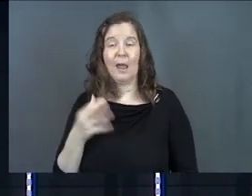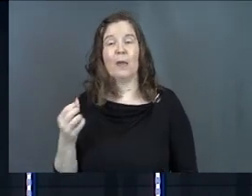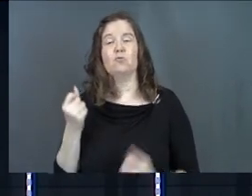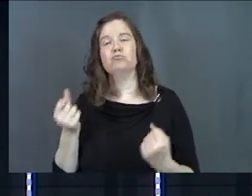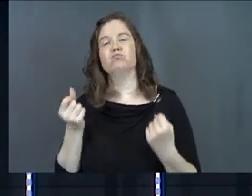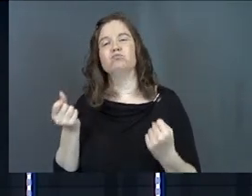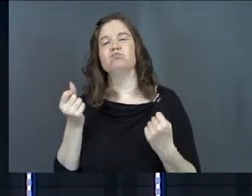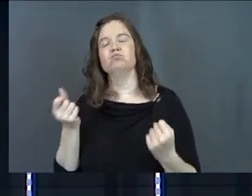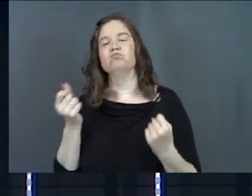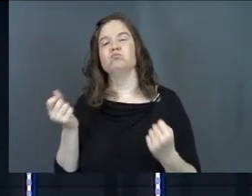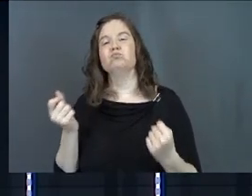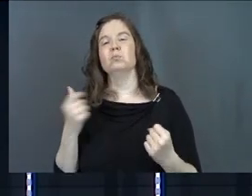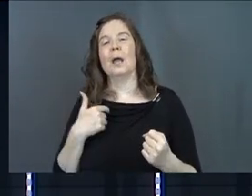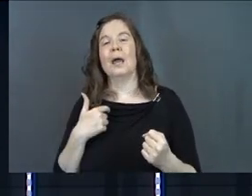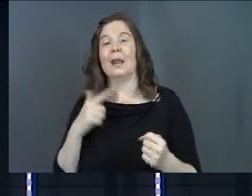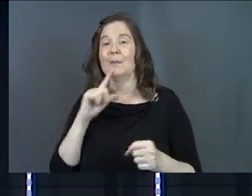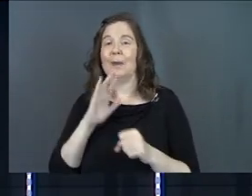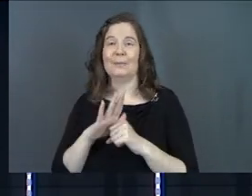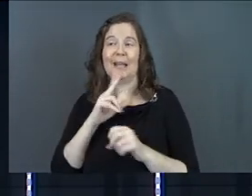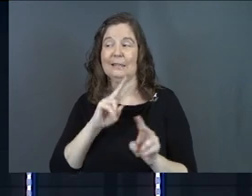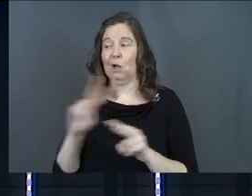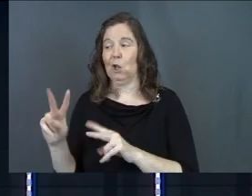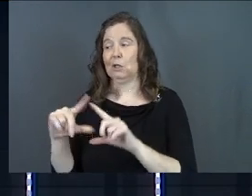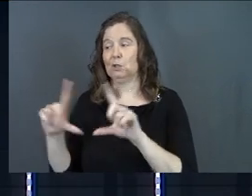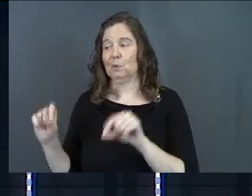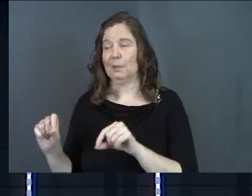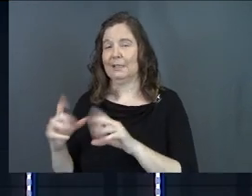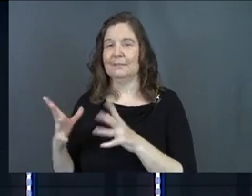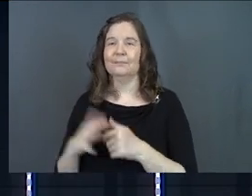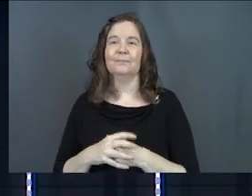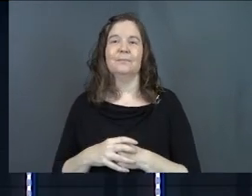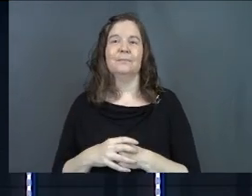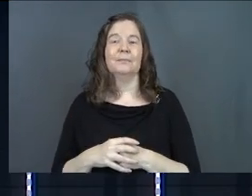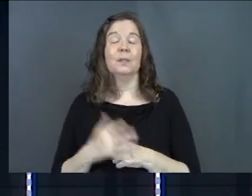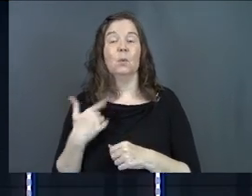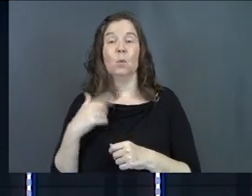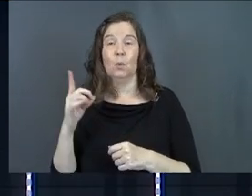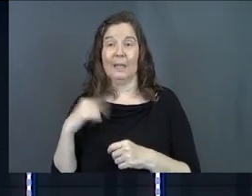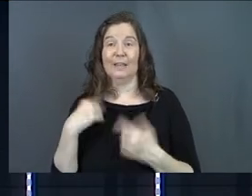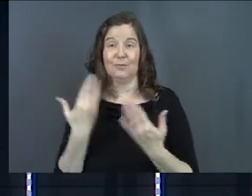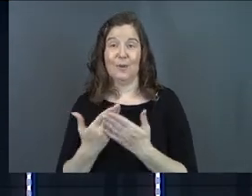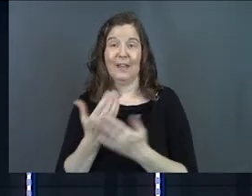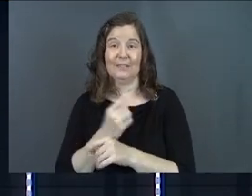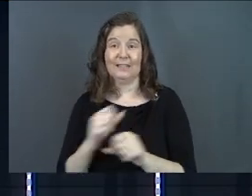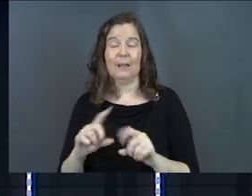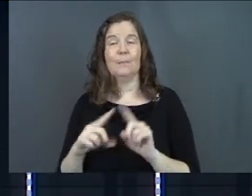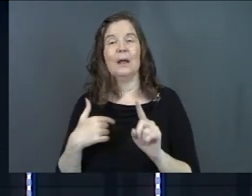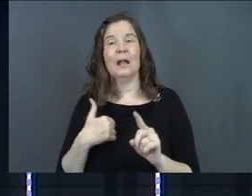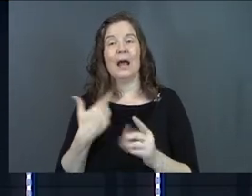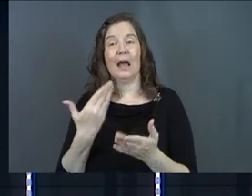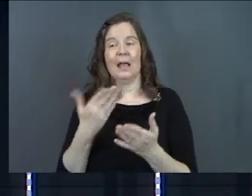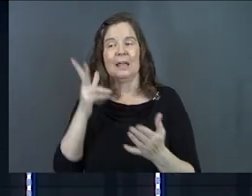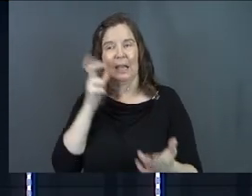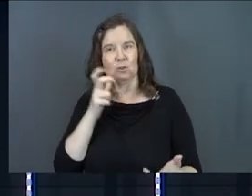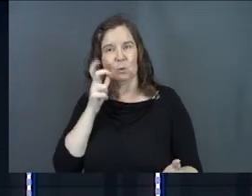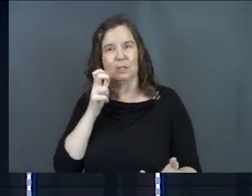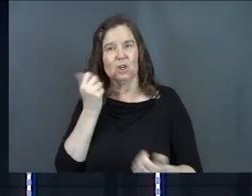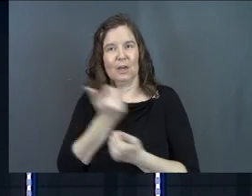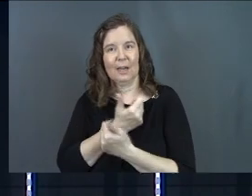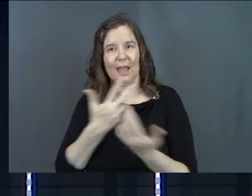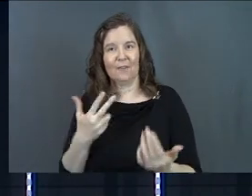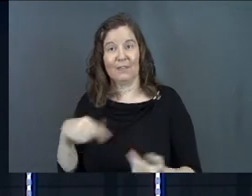And we're driving along the roads, and I promise I didn't stare at the screen too much. We did make it safely. But I got to hear